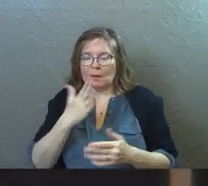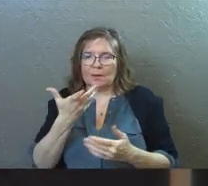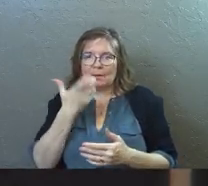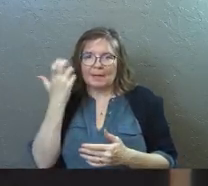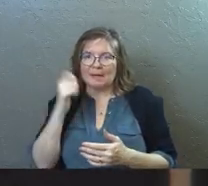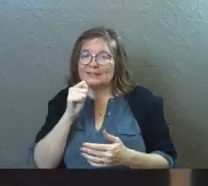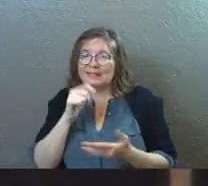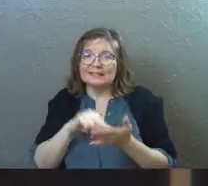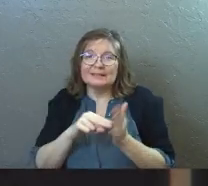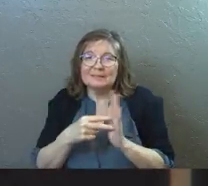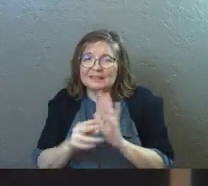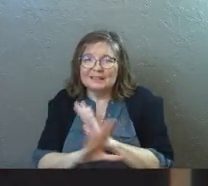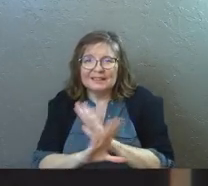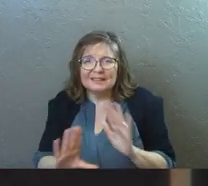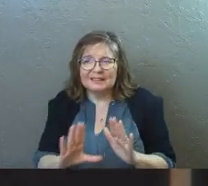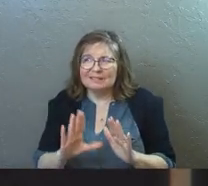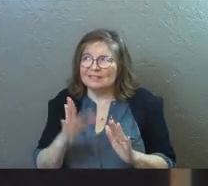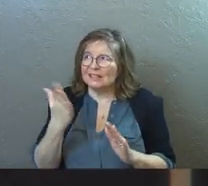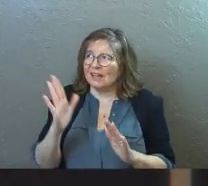a gospel of grace.